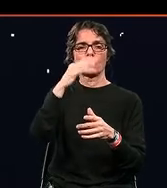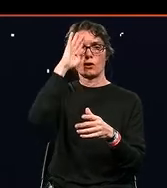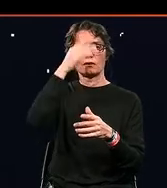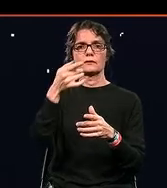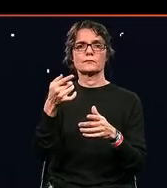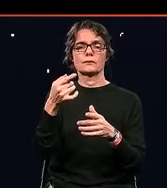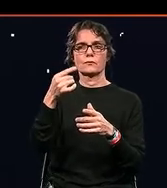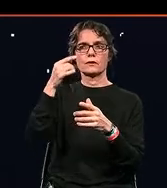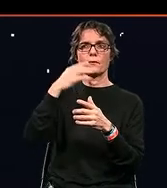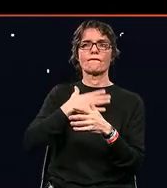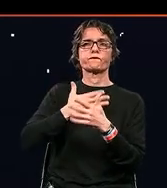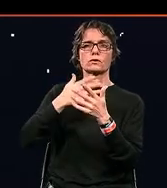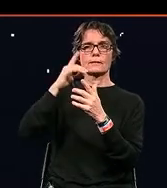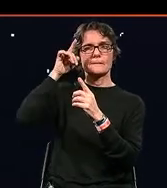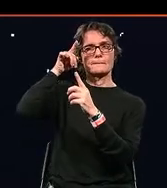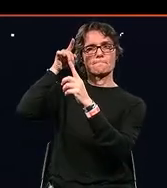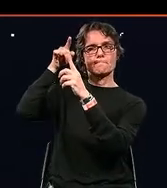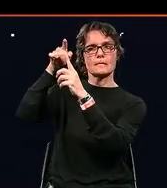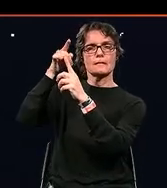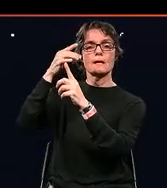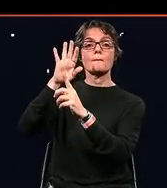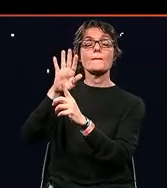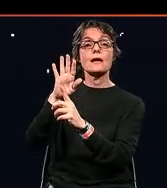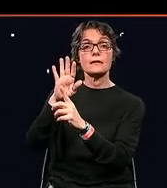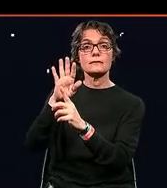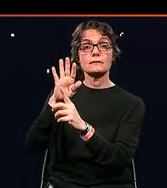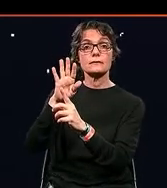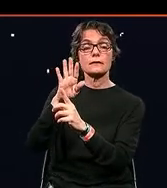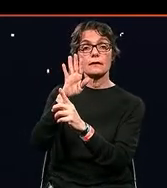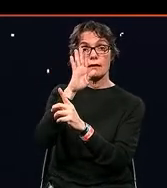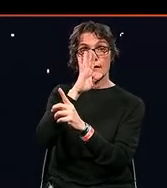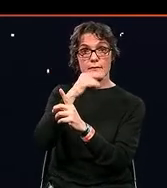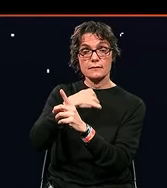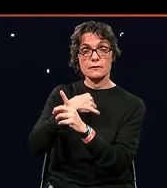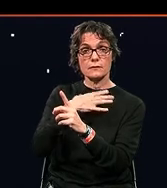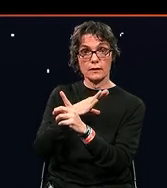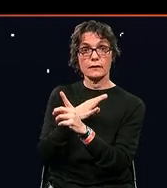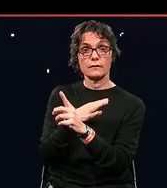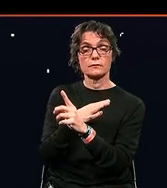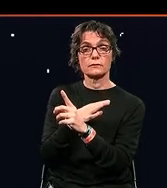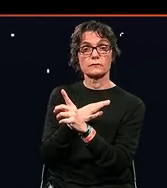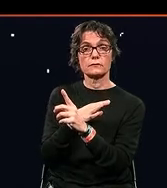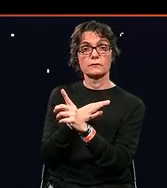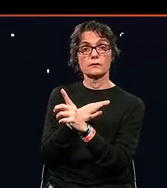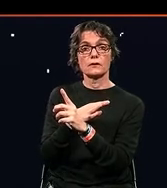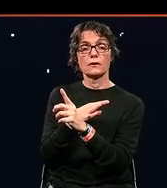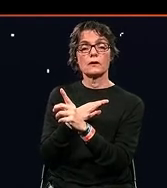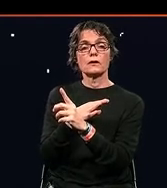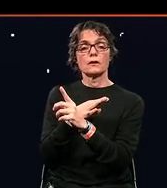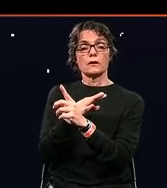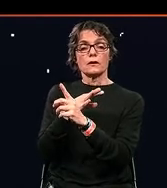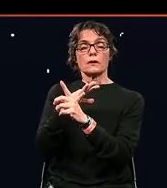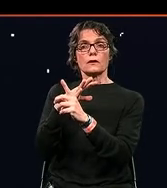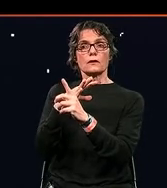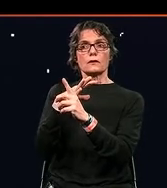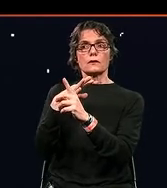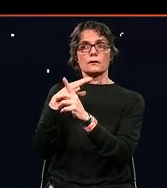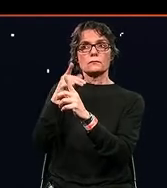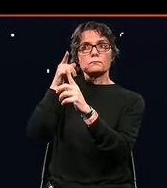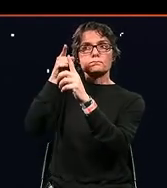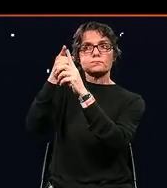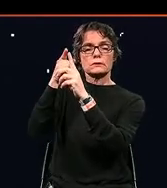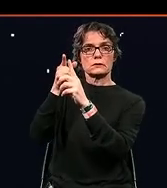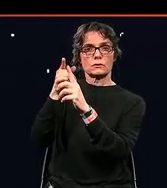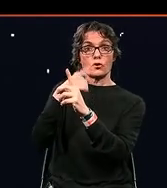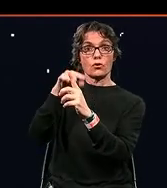we want to go, I believe that to really utilize and get more out of the organization, we as